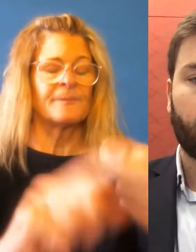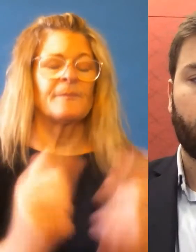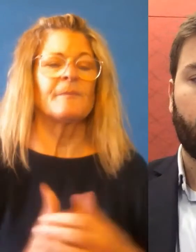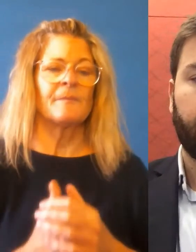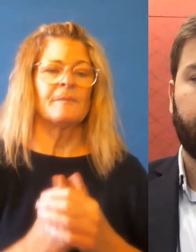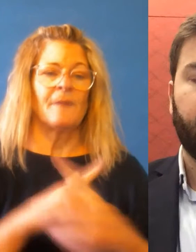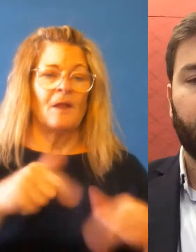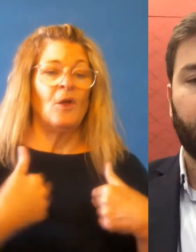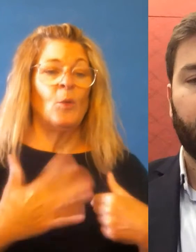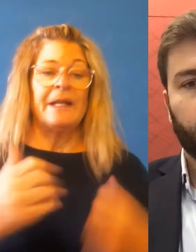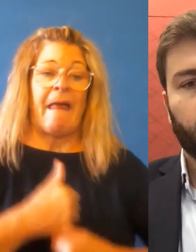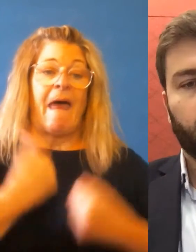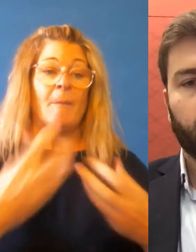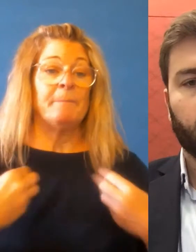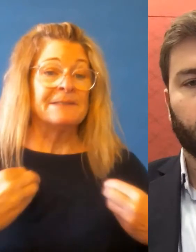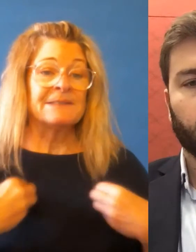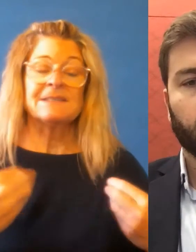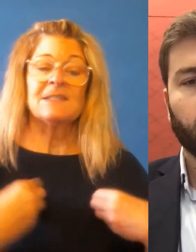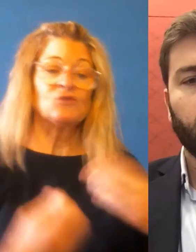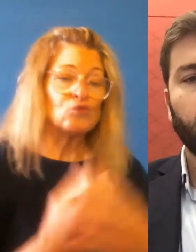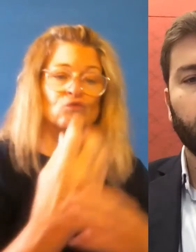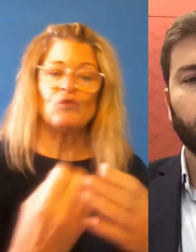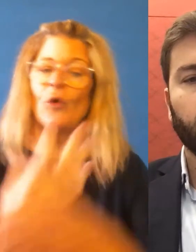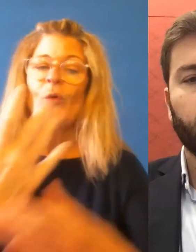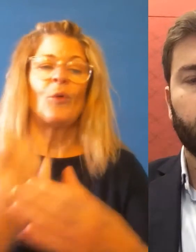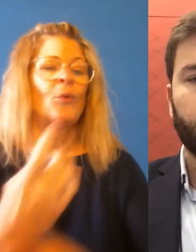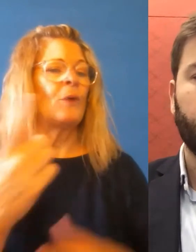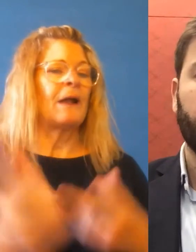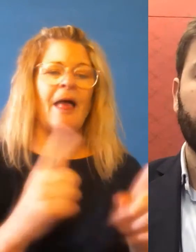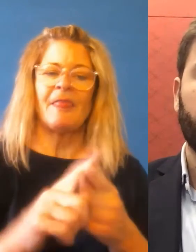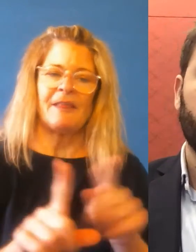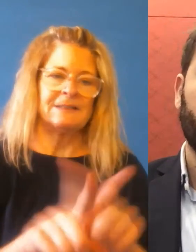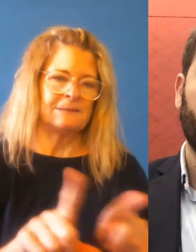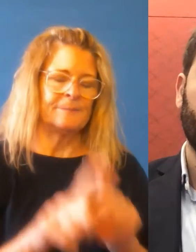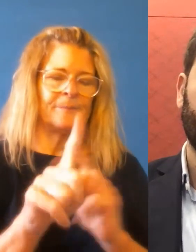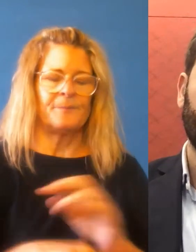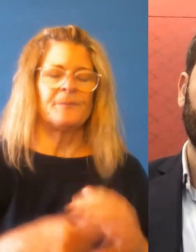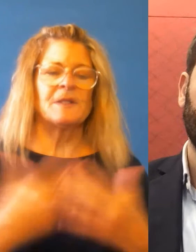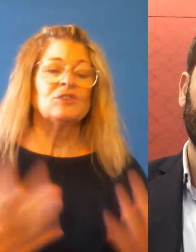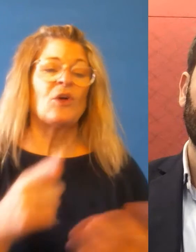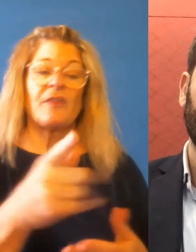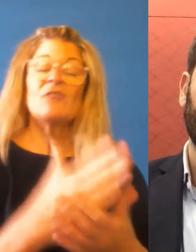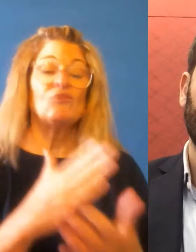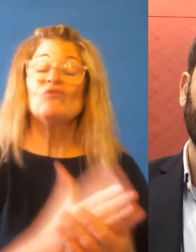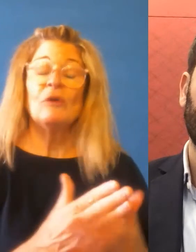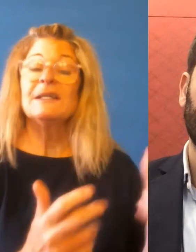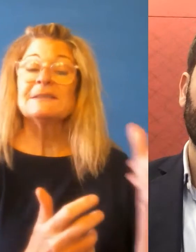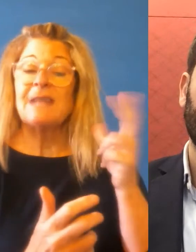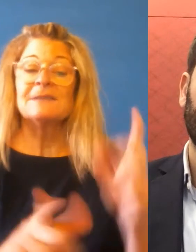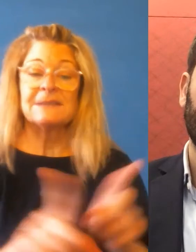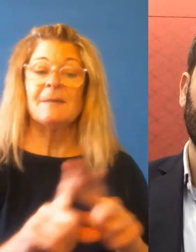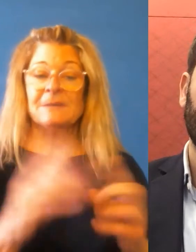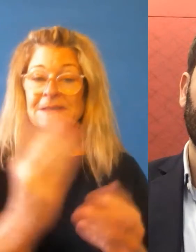businesses to be, to be prosperous, those kinds of things. And so that really resonated, uh, for some of the experiences we're having here, uh,